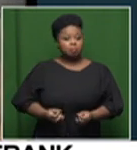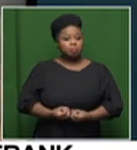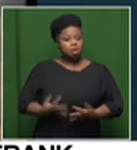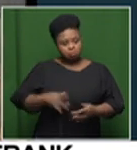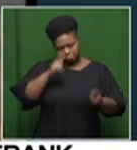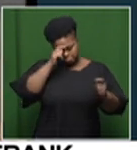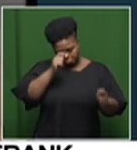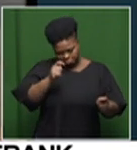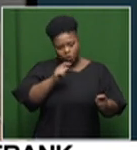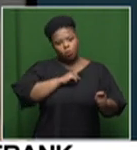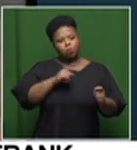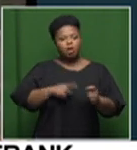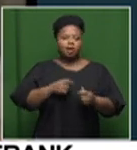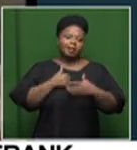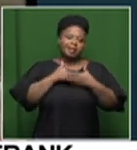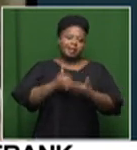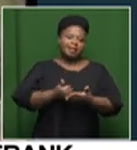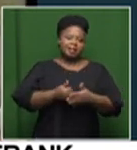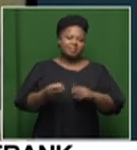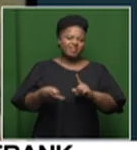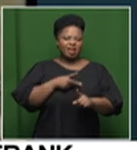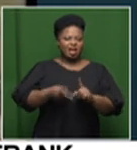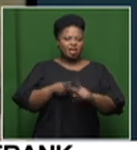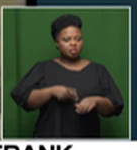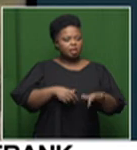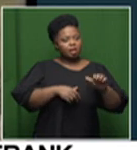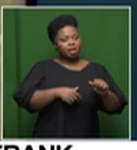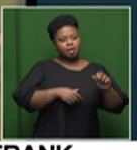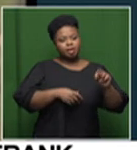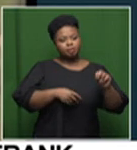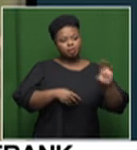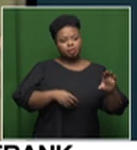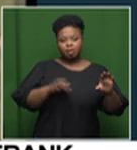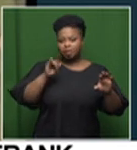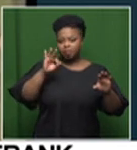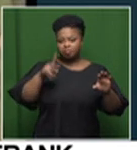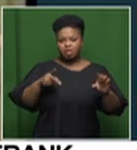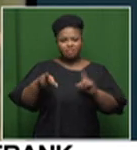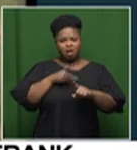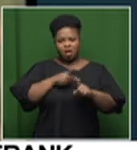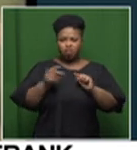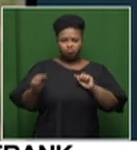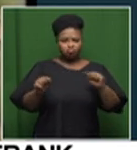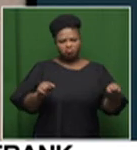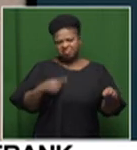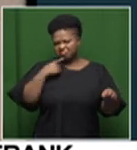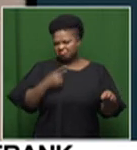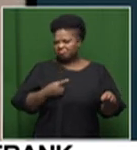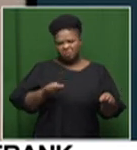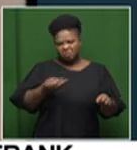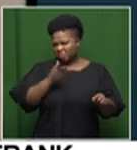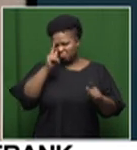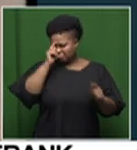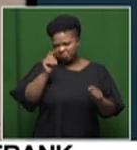credited him for his role in helping end the political violence between the IFP and the ANC. But he says not everyone